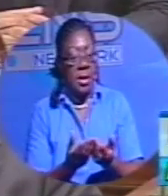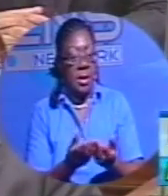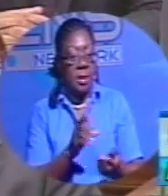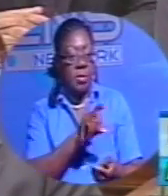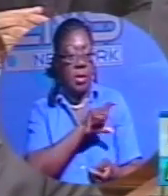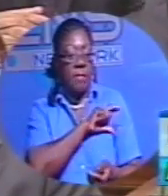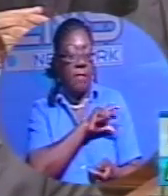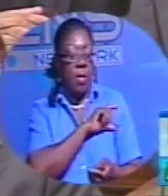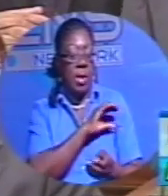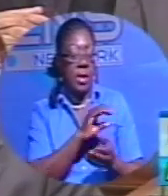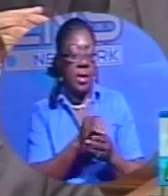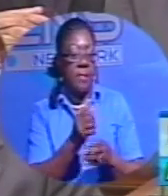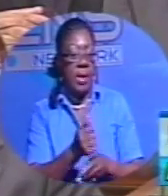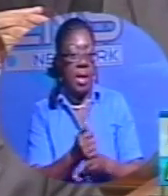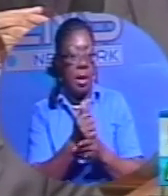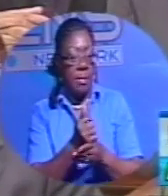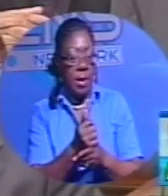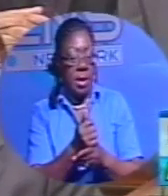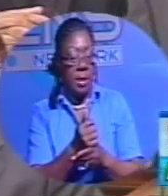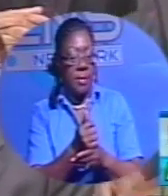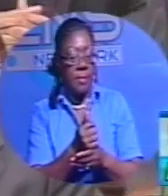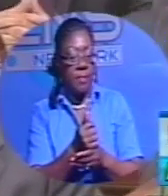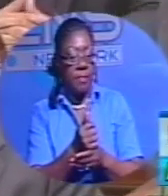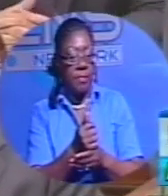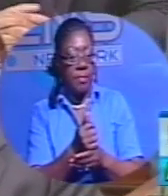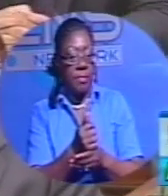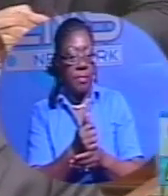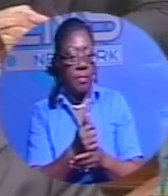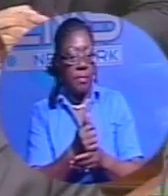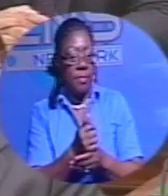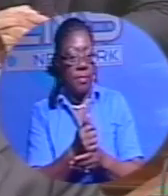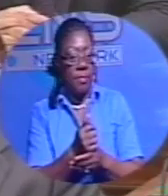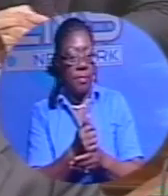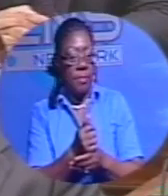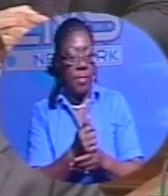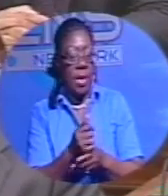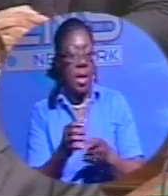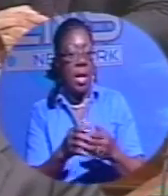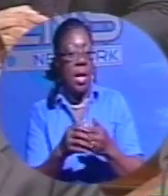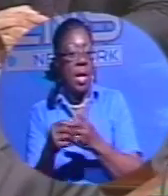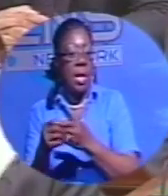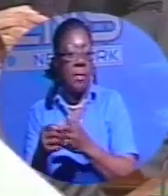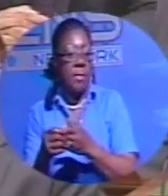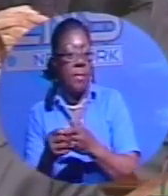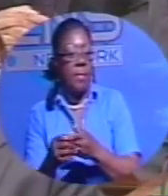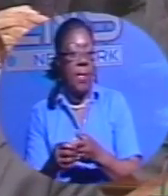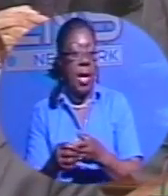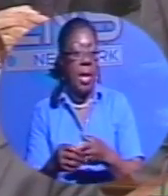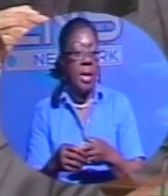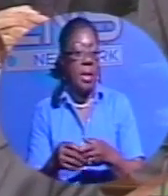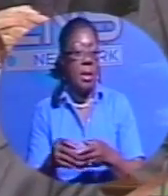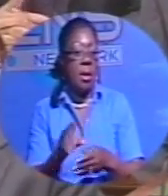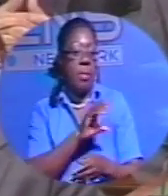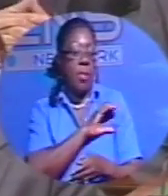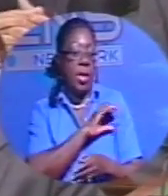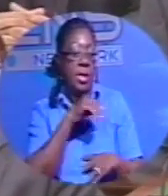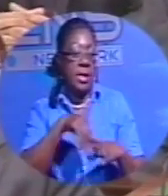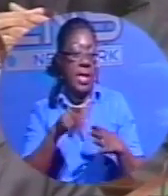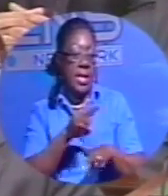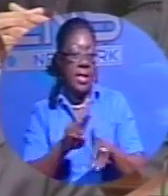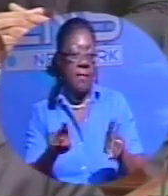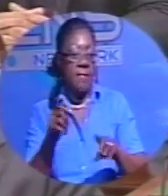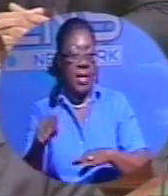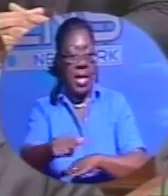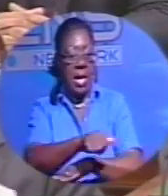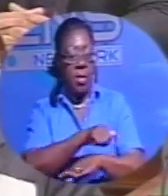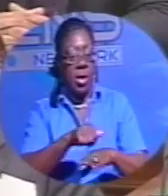each operation given a specific name with clear objectives, led by divisional and subdivisional commanders and have been extremely